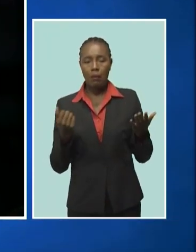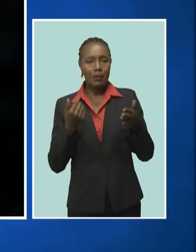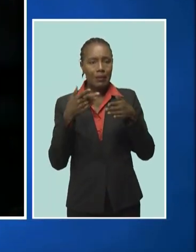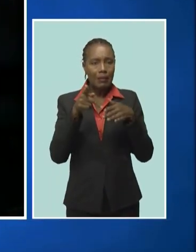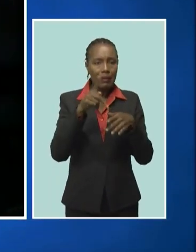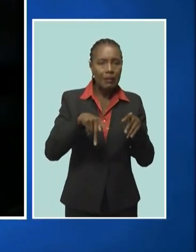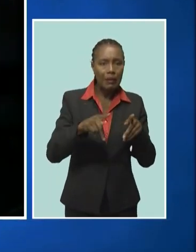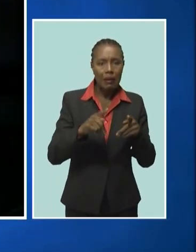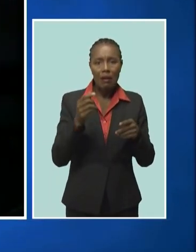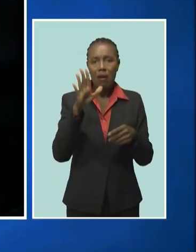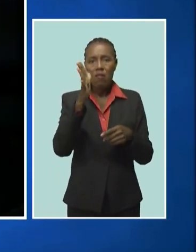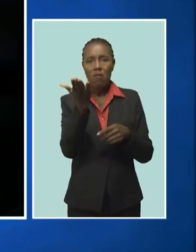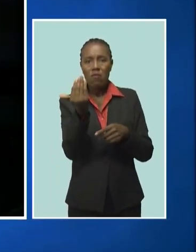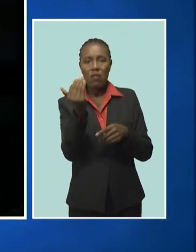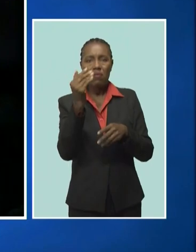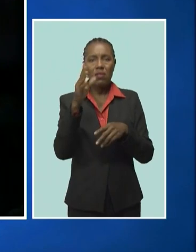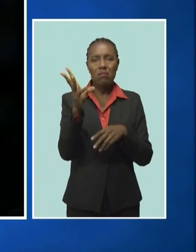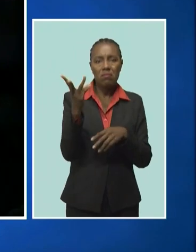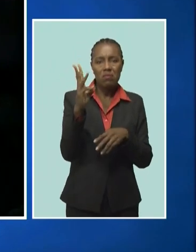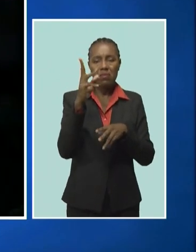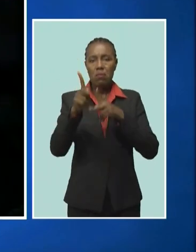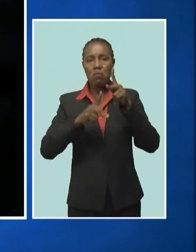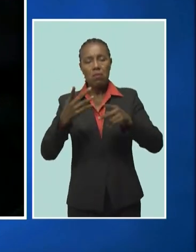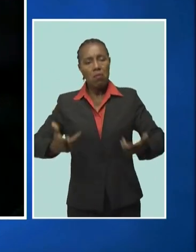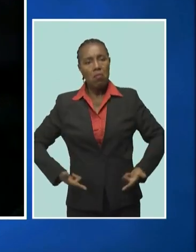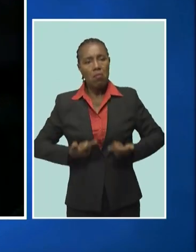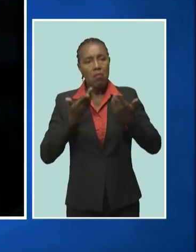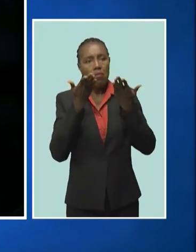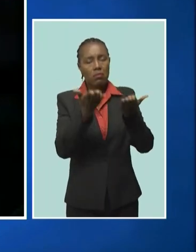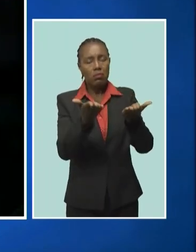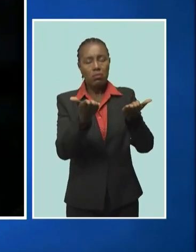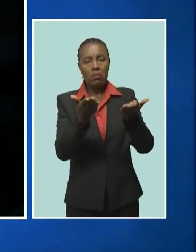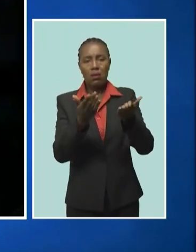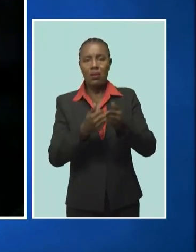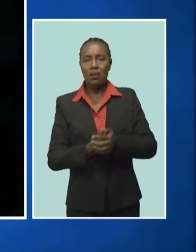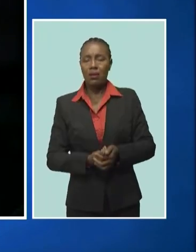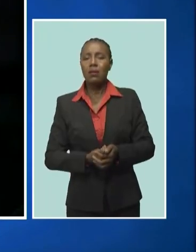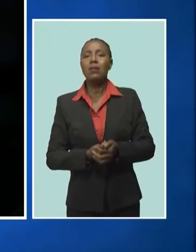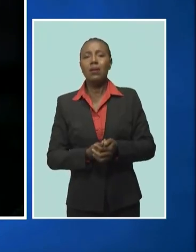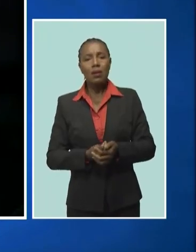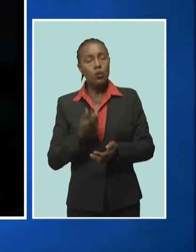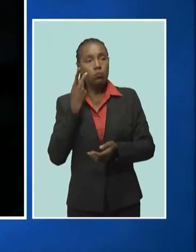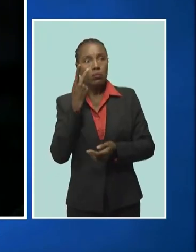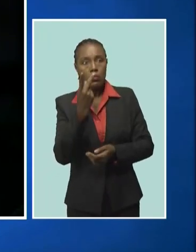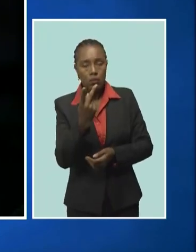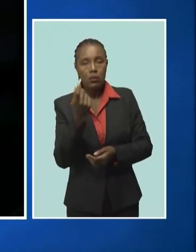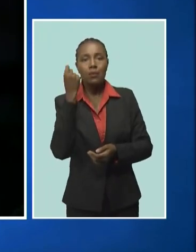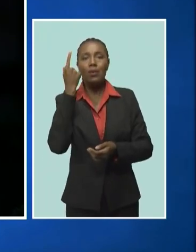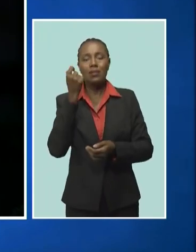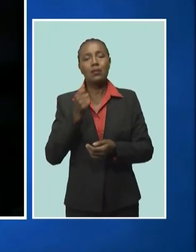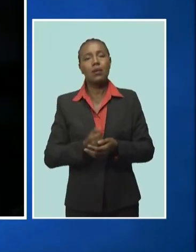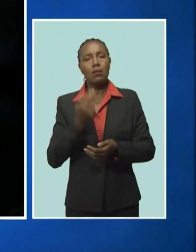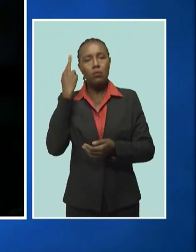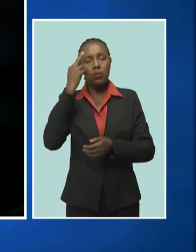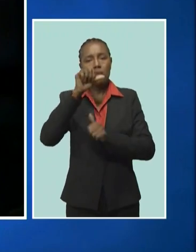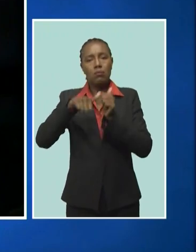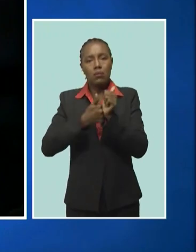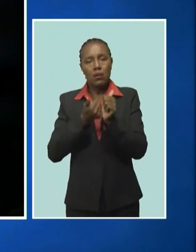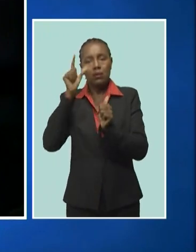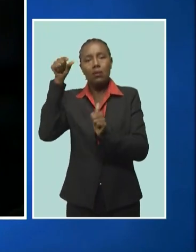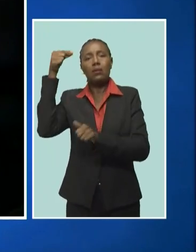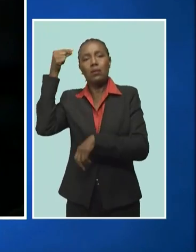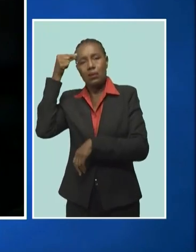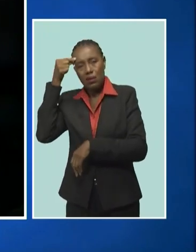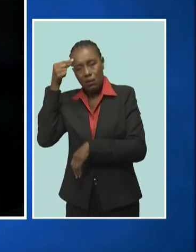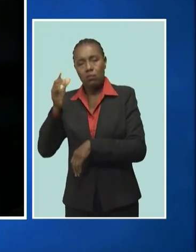occupies 15 and 16 persons, you would understand why this government is adamant